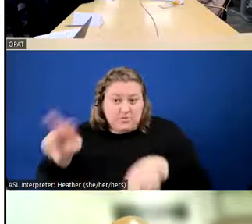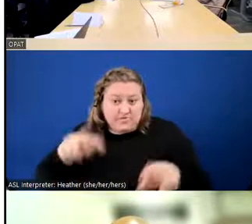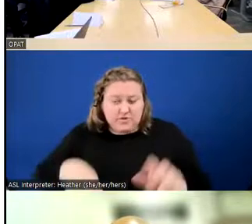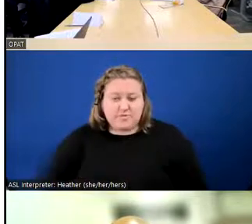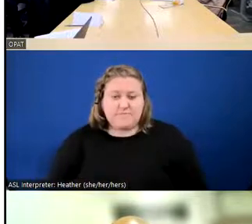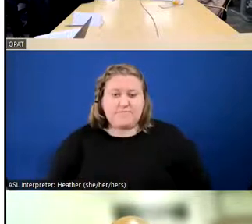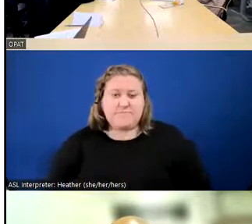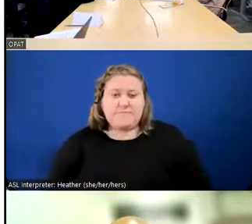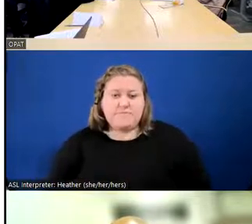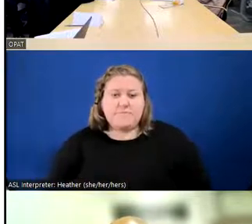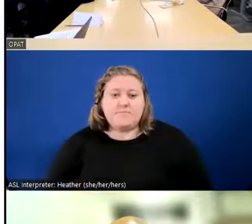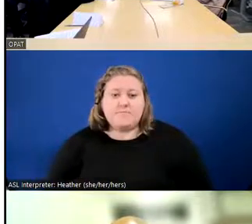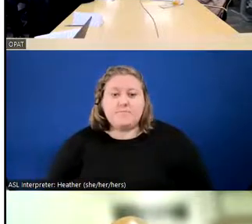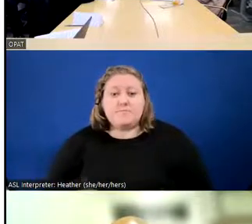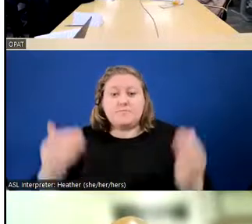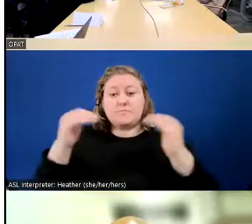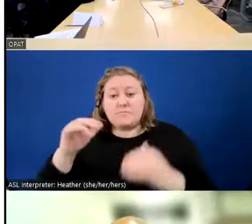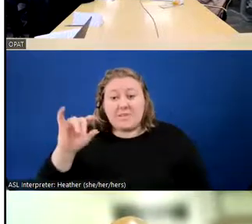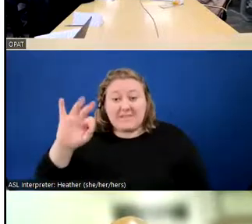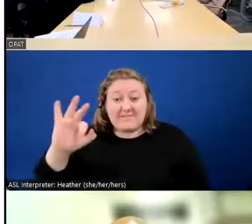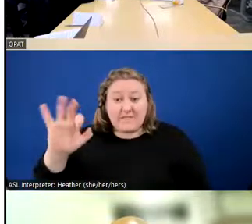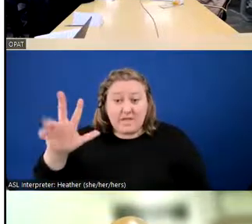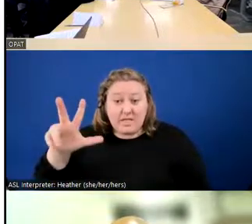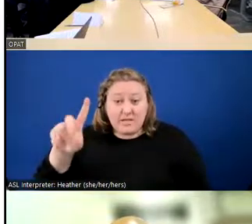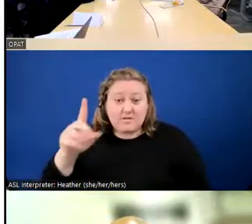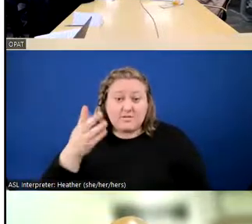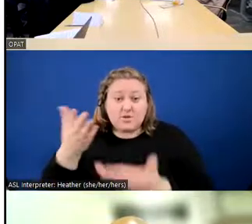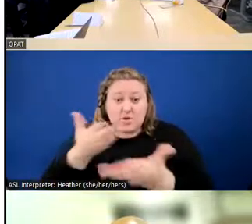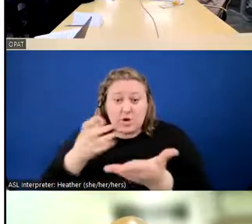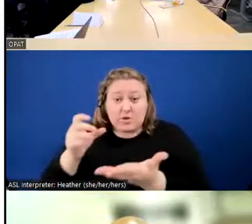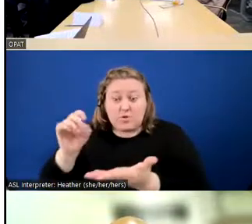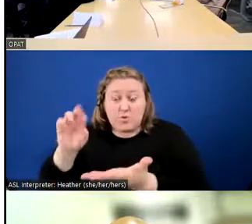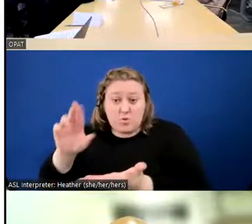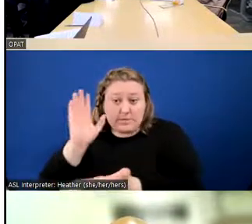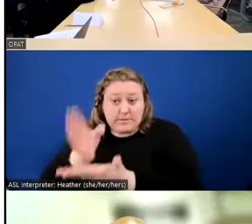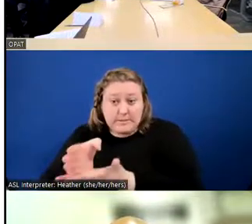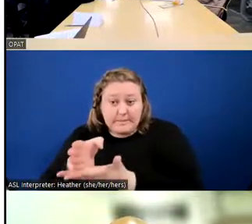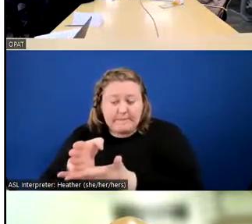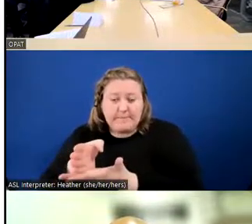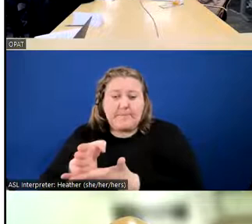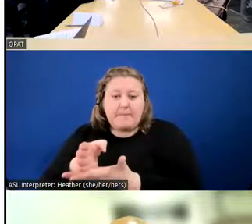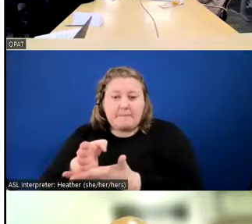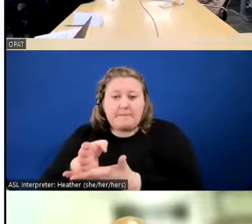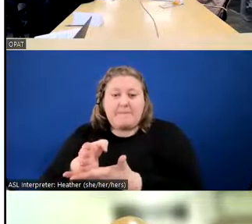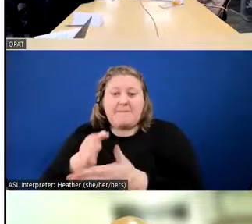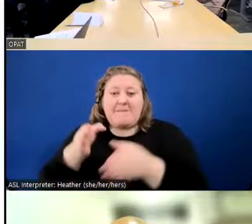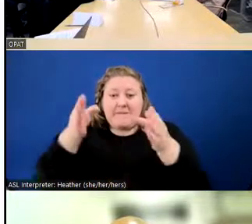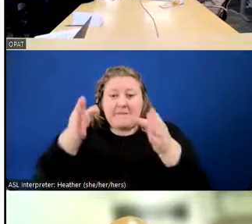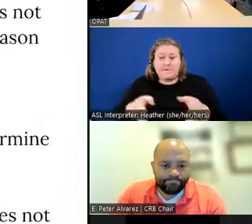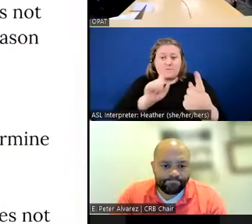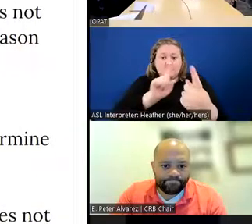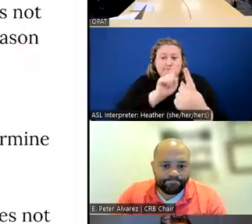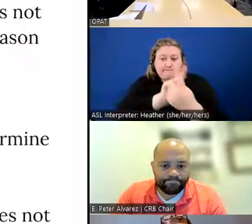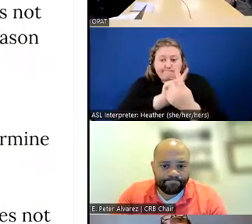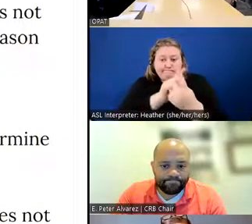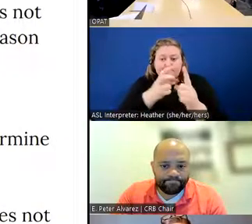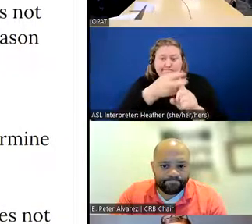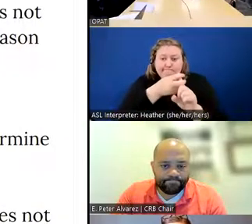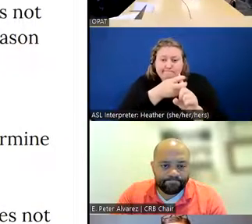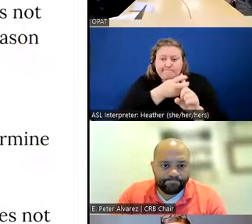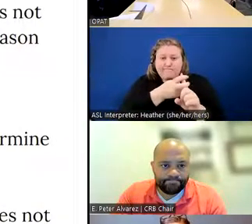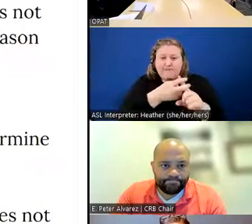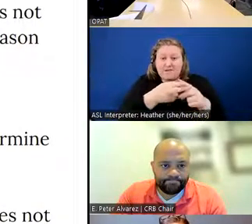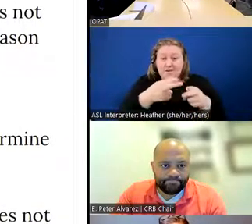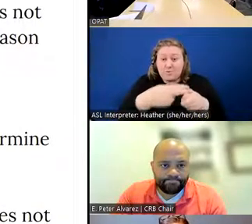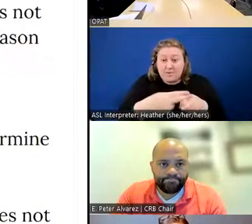Build interaction – interaction or stop is defined as holding an individual in custody briefly, whether on